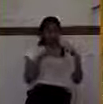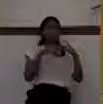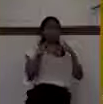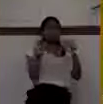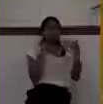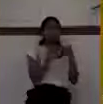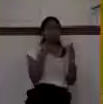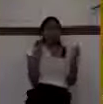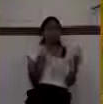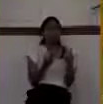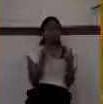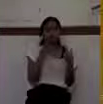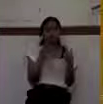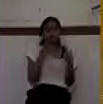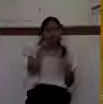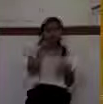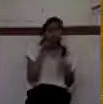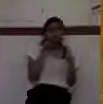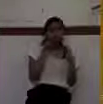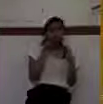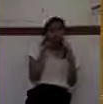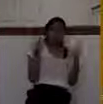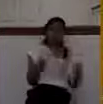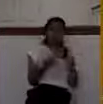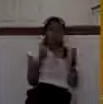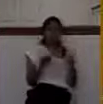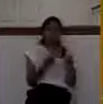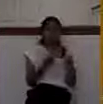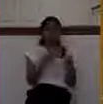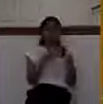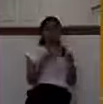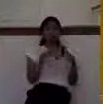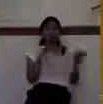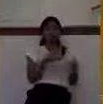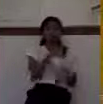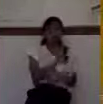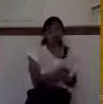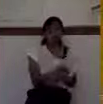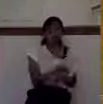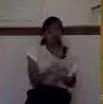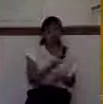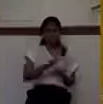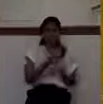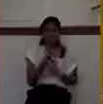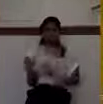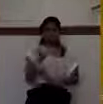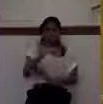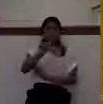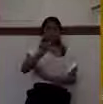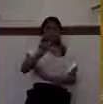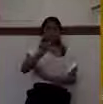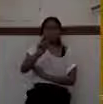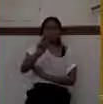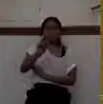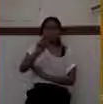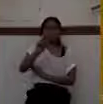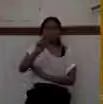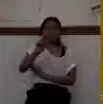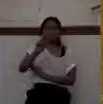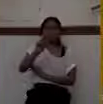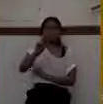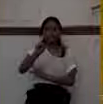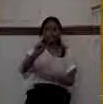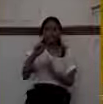immorality, Judah became no better than the Canaanites that were in the land before them. They were the